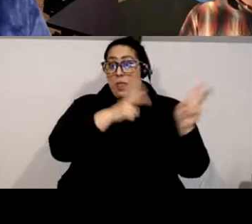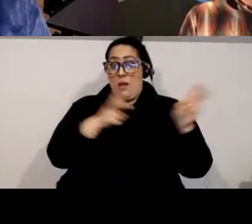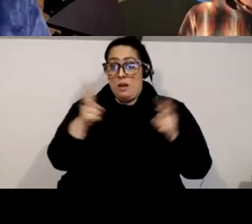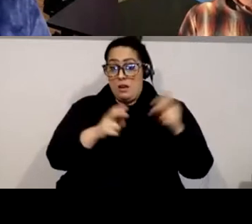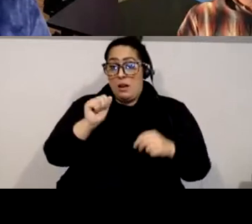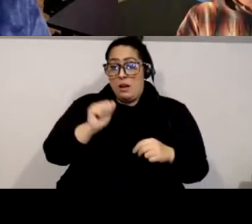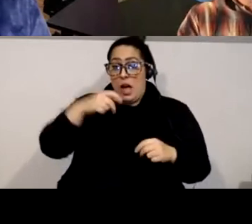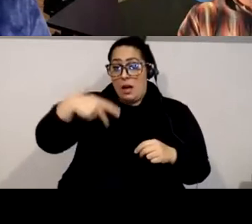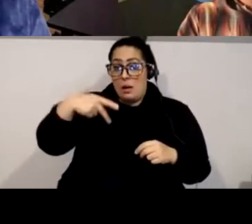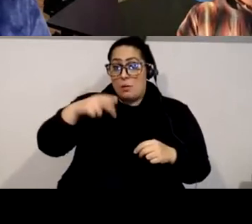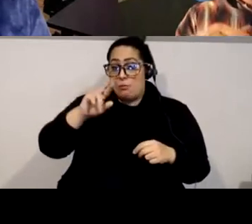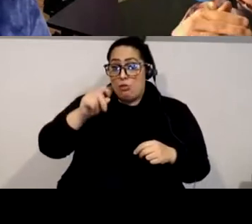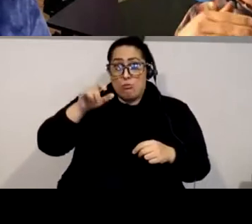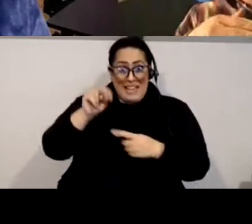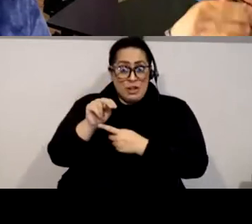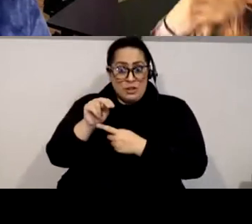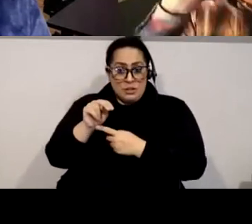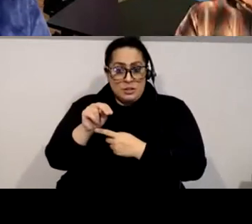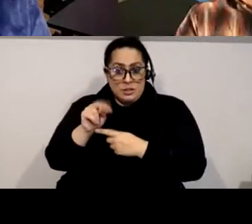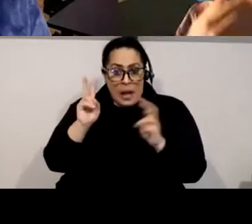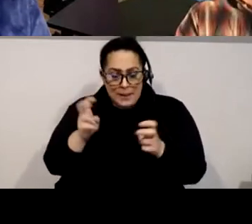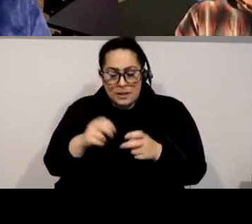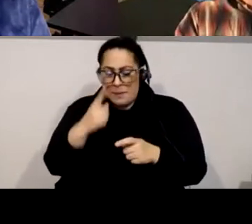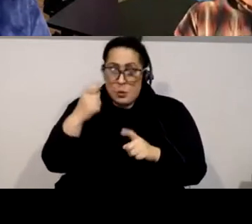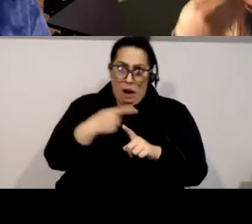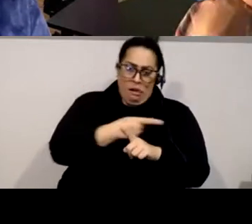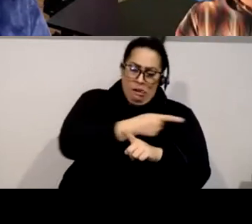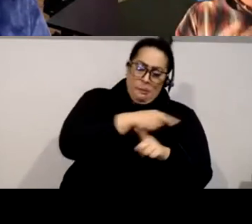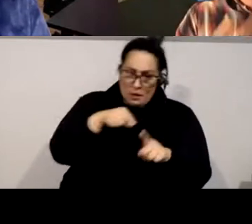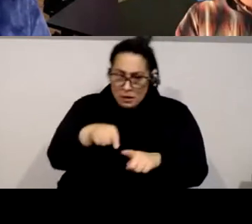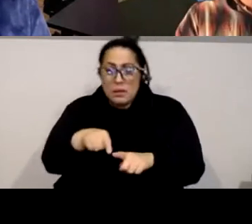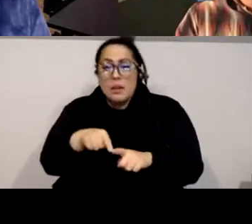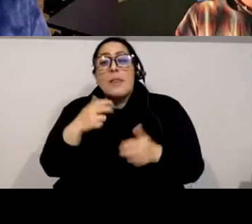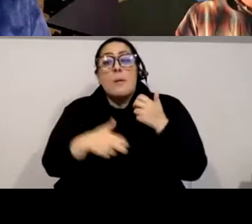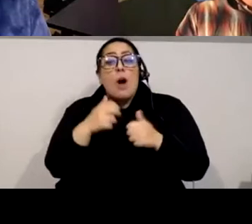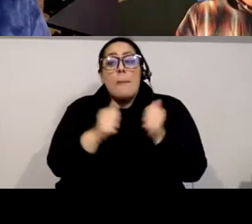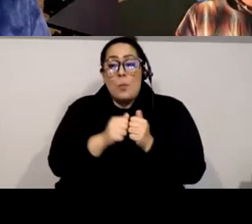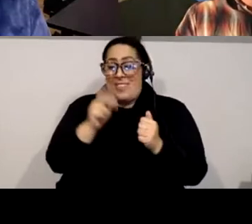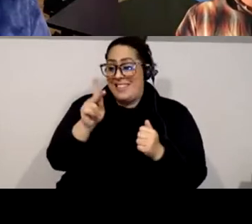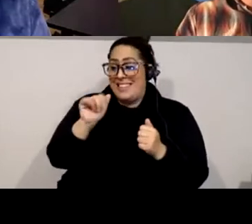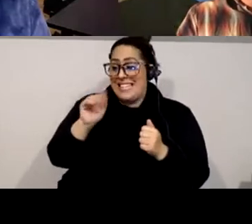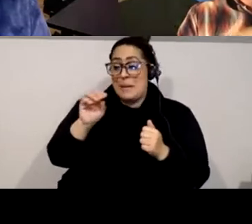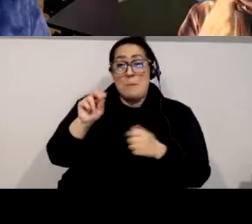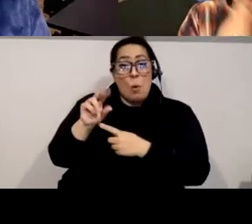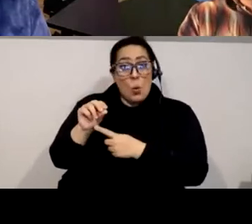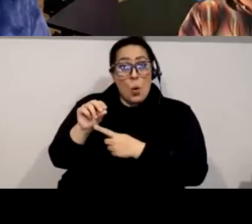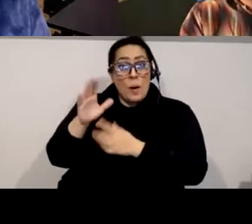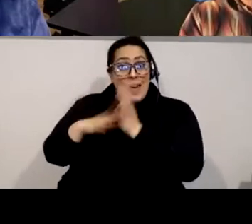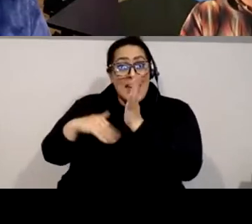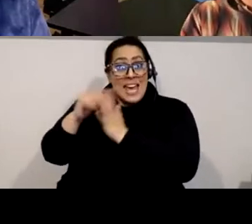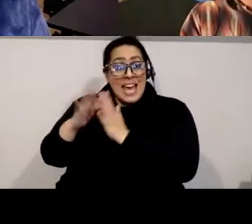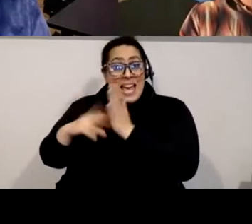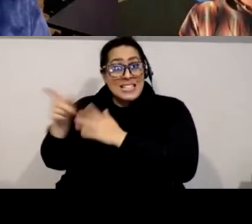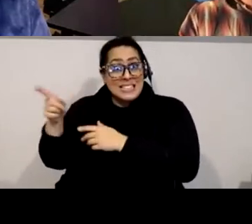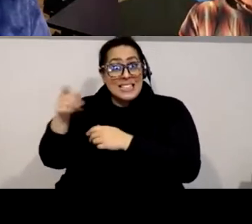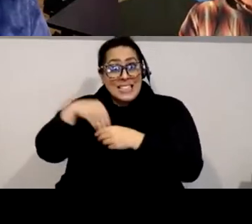we've taken it pretty far afield right the the problem with the kimono exhibit right the kimono going back to the kimono